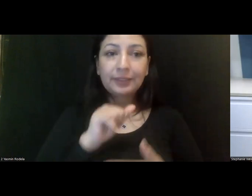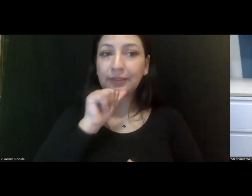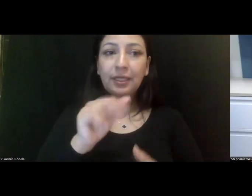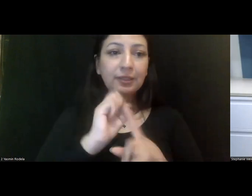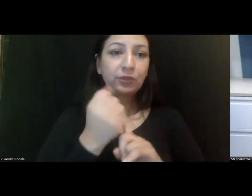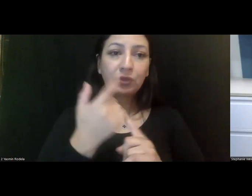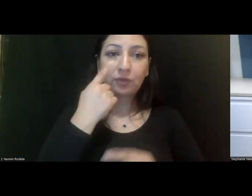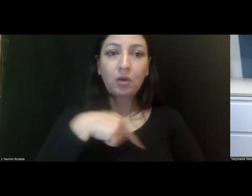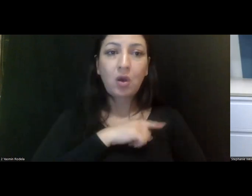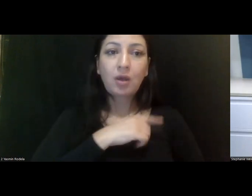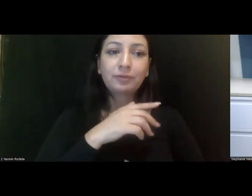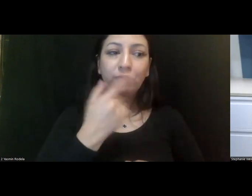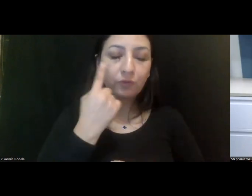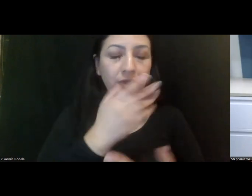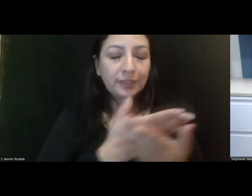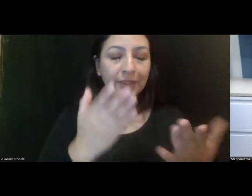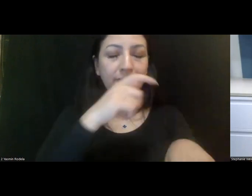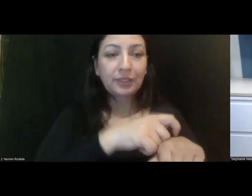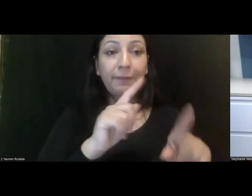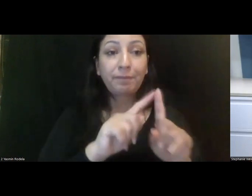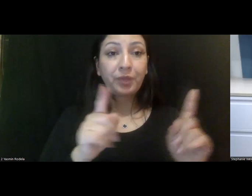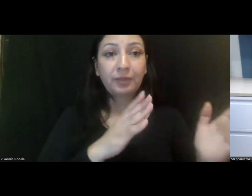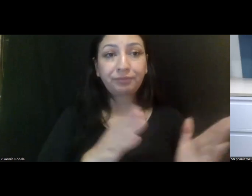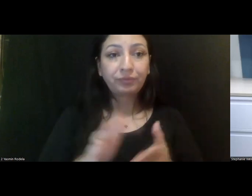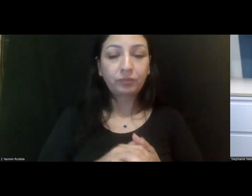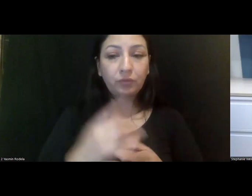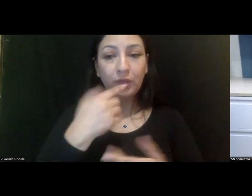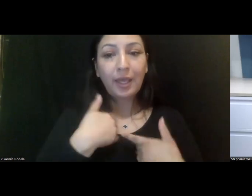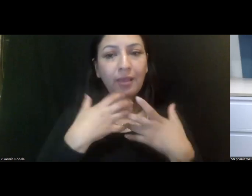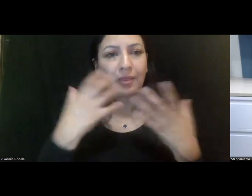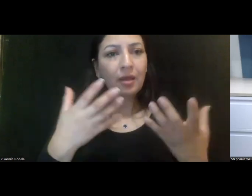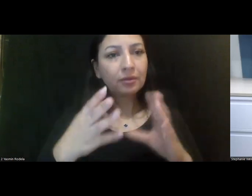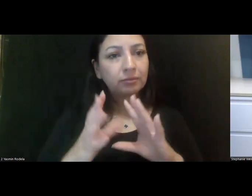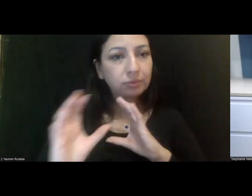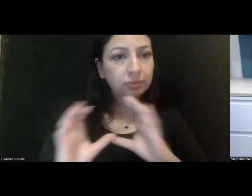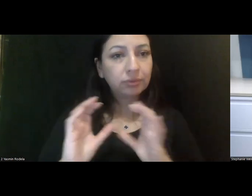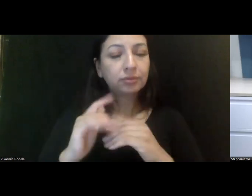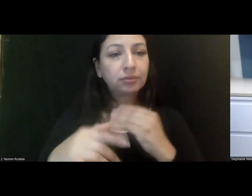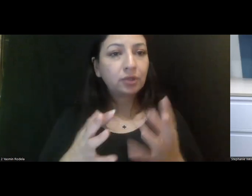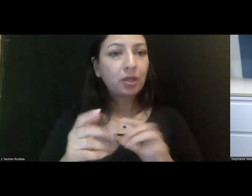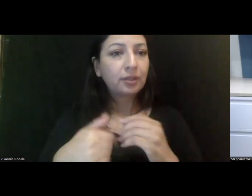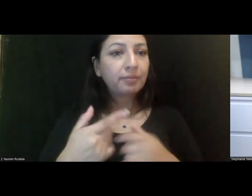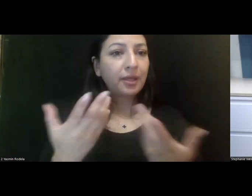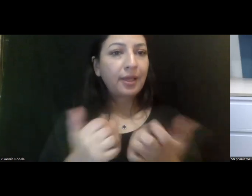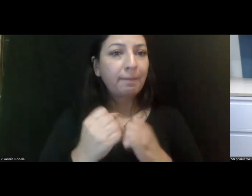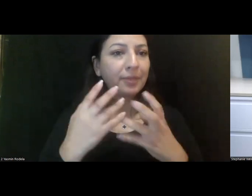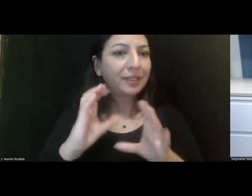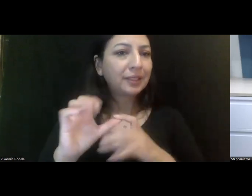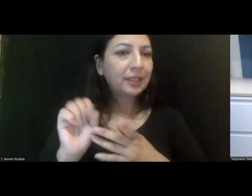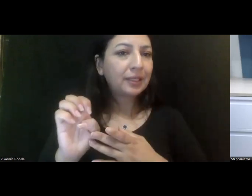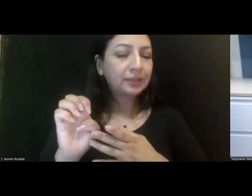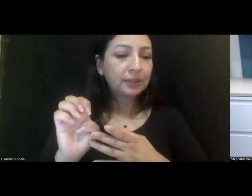situation for a period of time. Um, and, uh, we've had lots of conversations about just the, uh, in many cases,